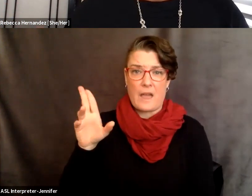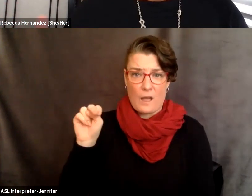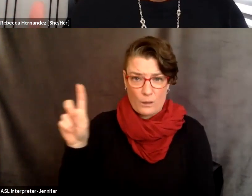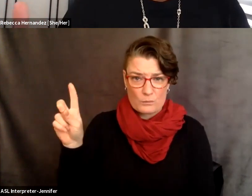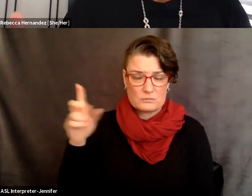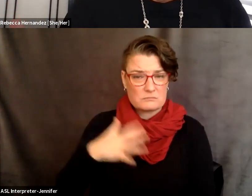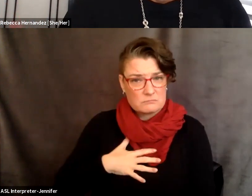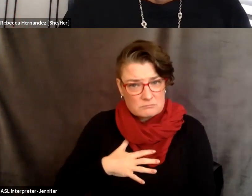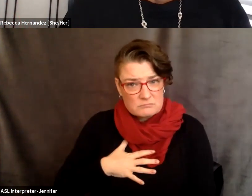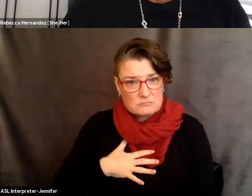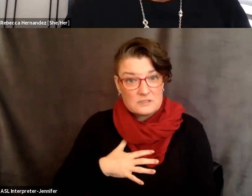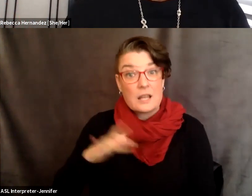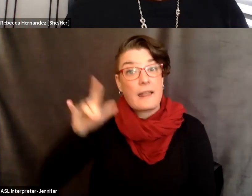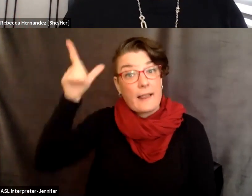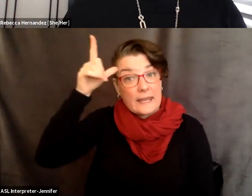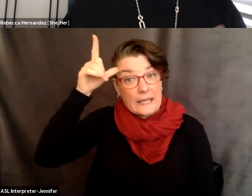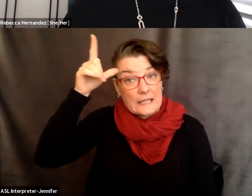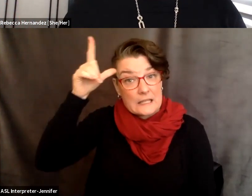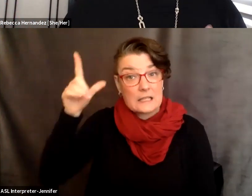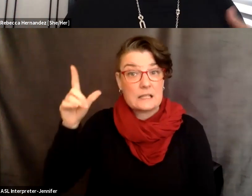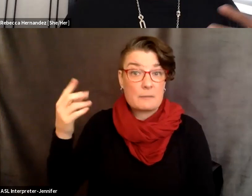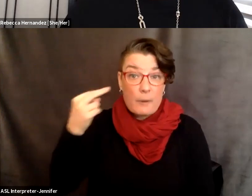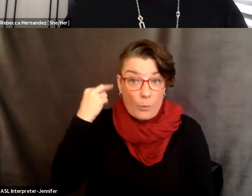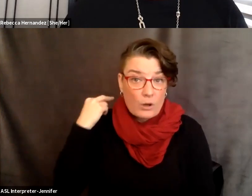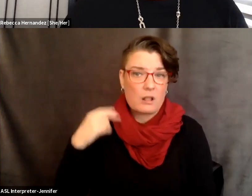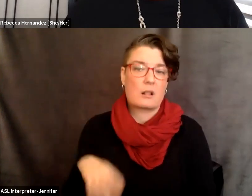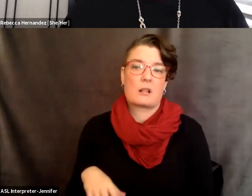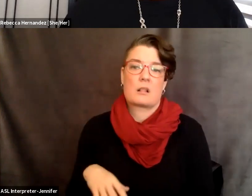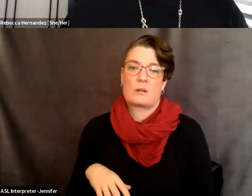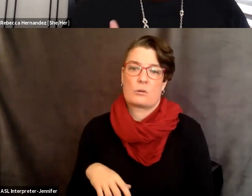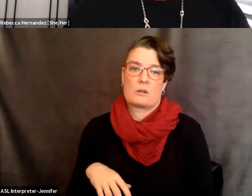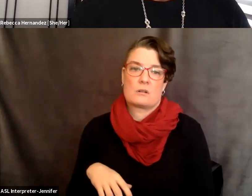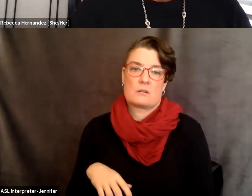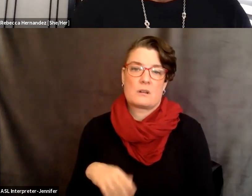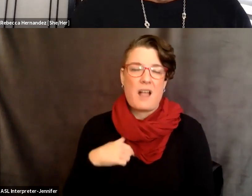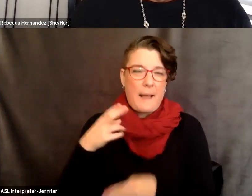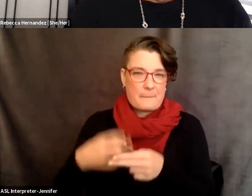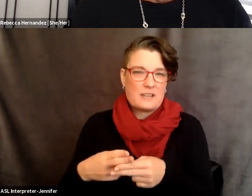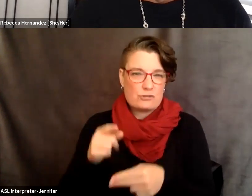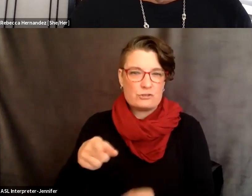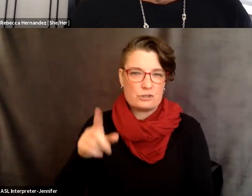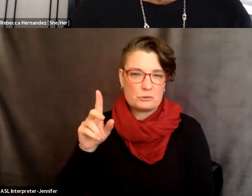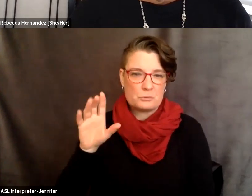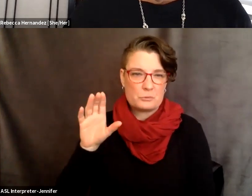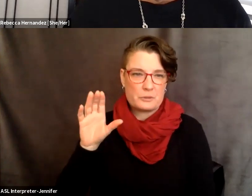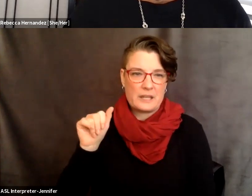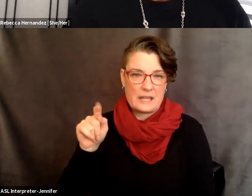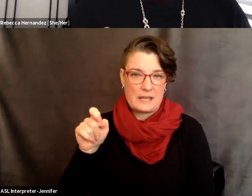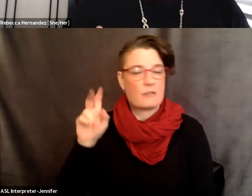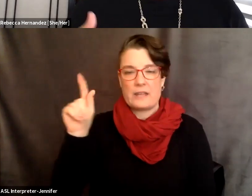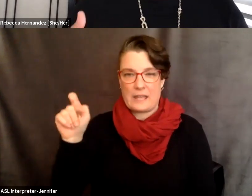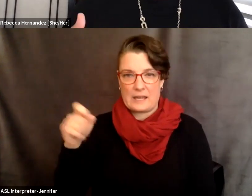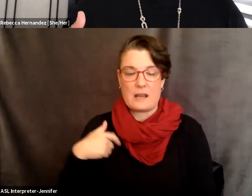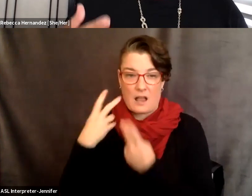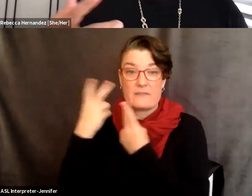like Lincoln Memorial or, um, you know, Stan, I, I, I mentioned to you, Kate, that I visited Richmond and